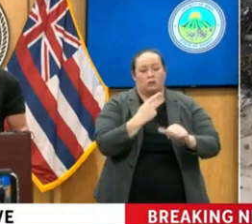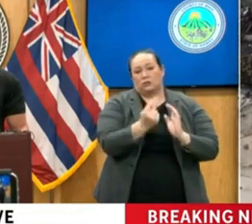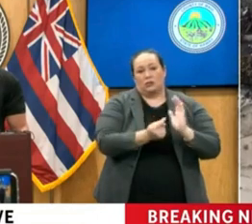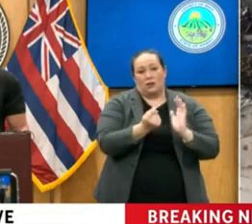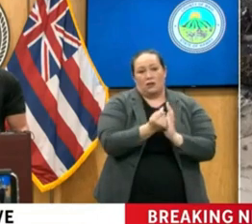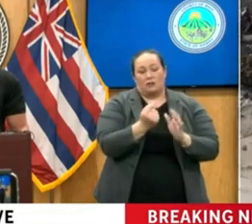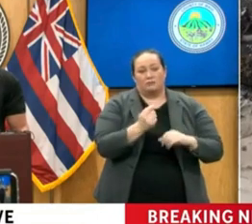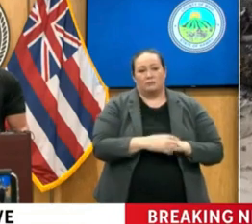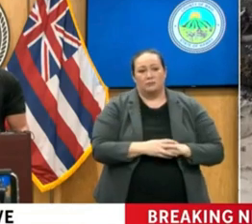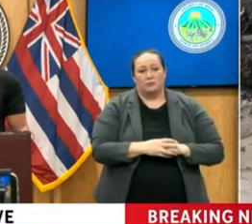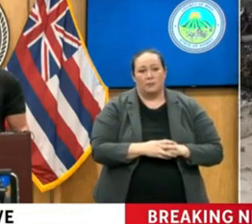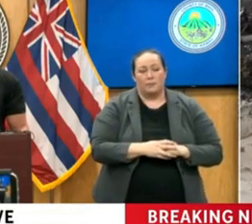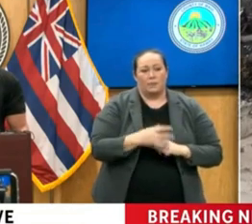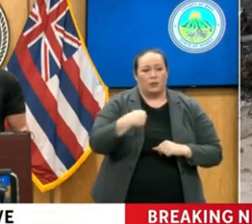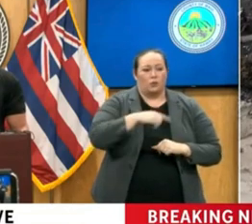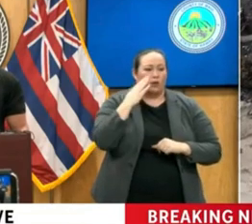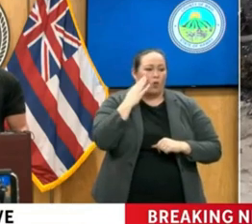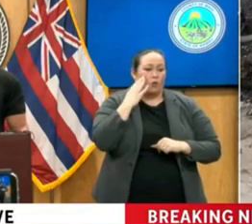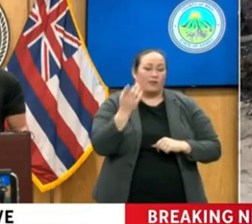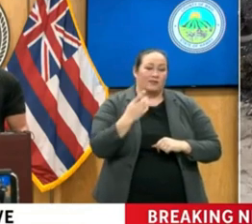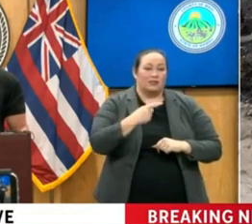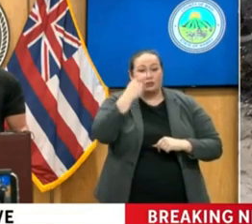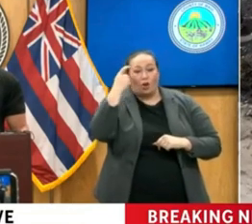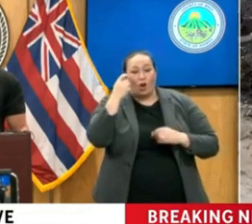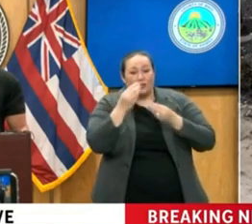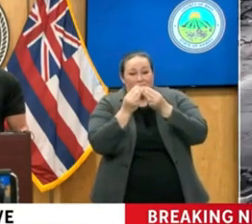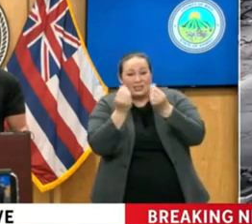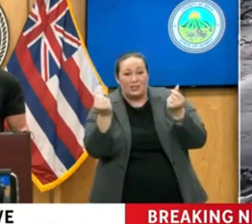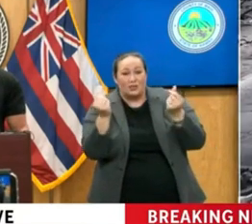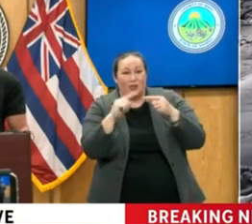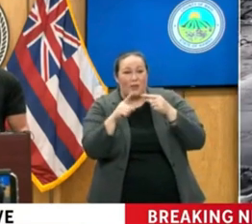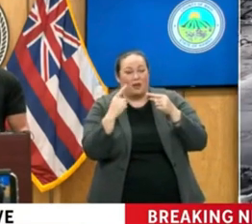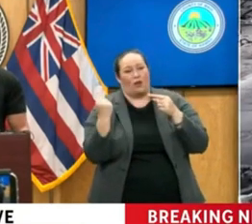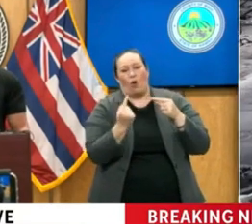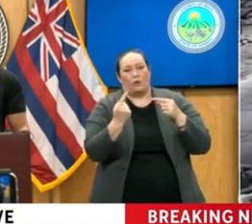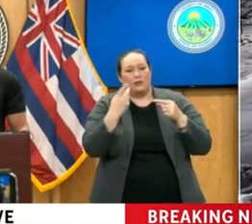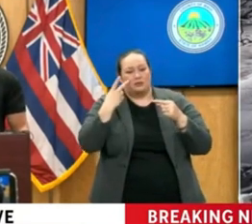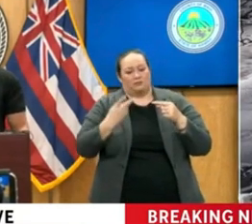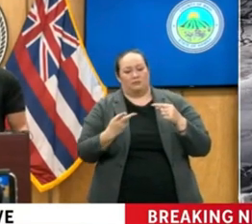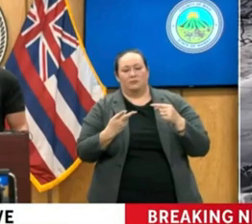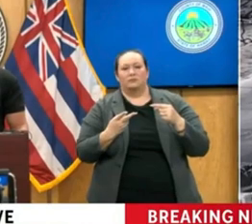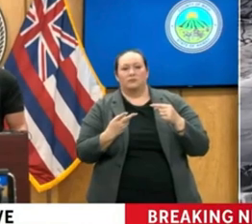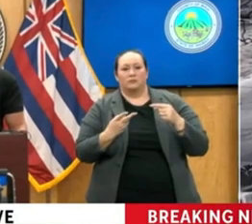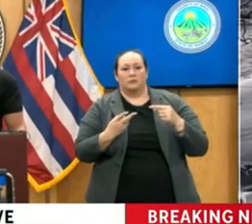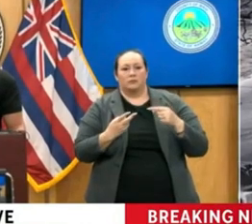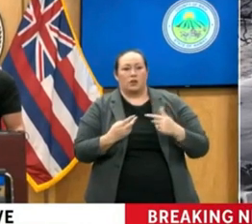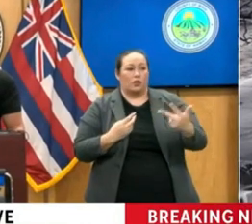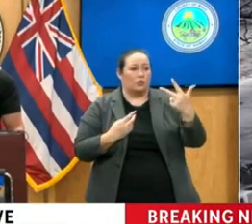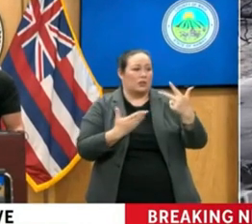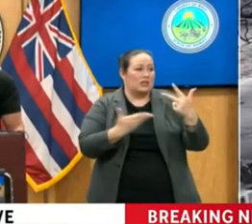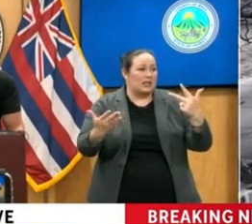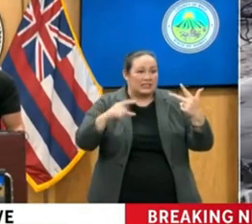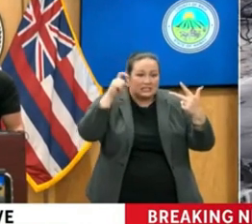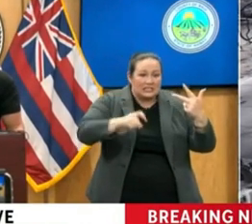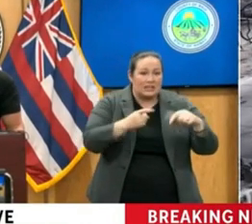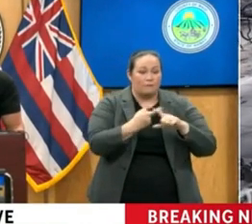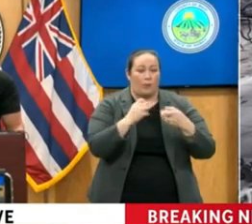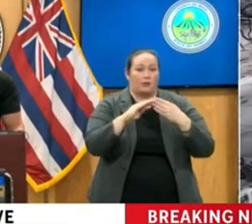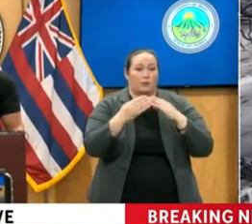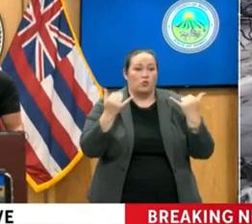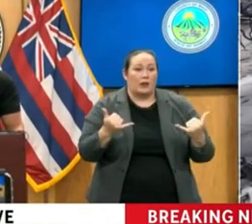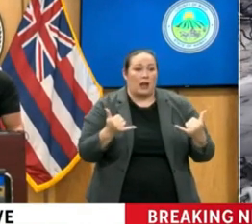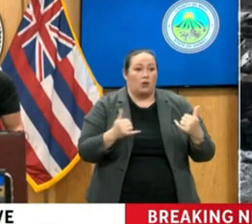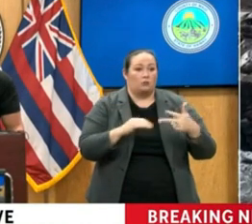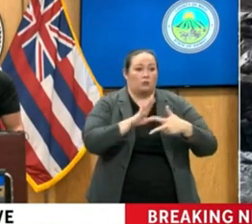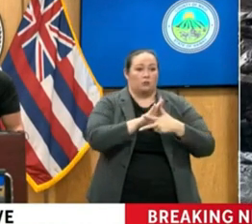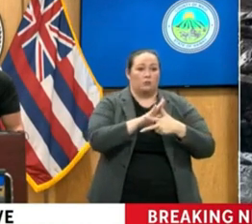heal in time, but they always remain. We need three things from the community right now. We